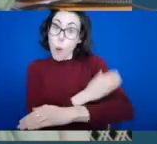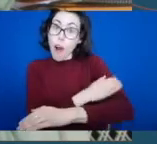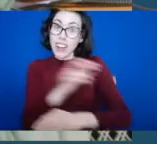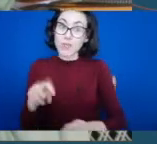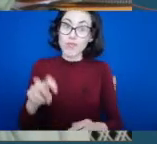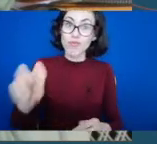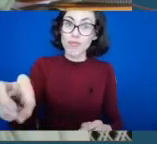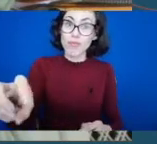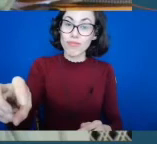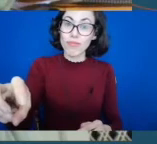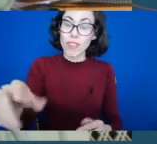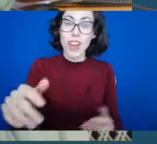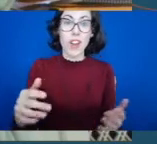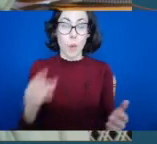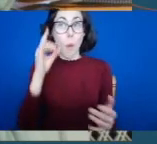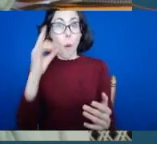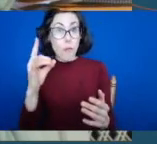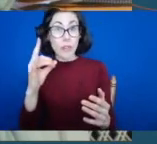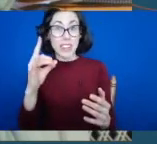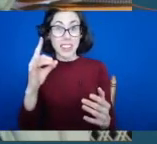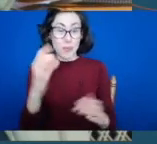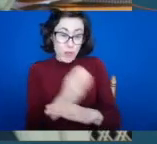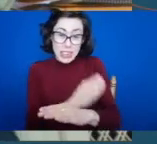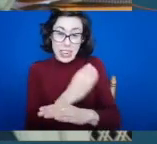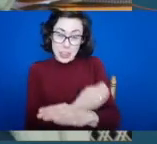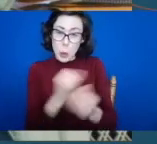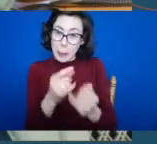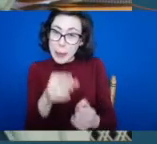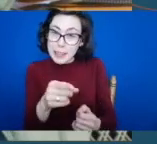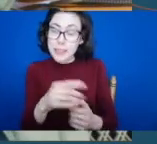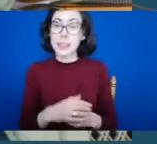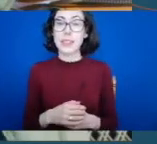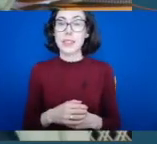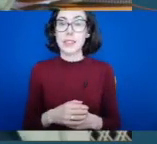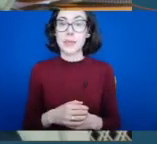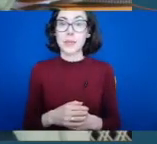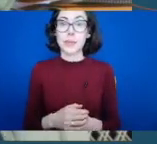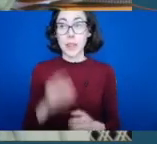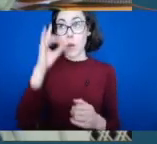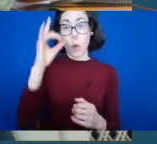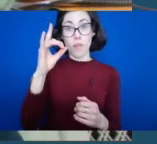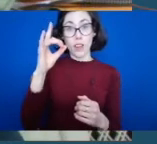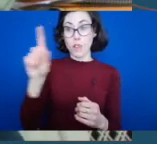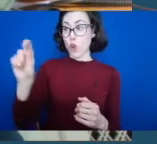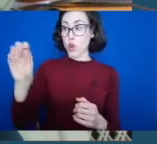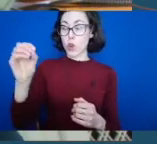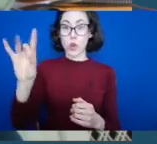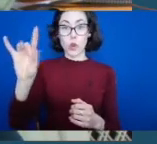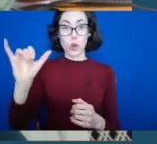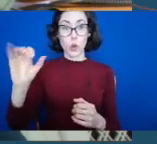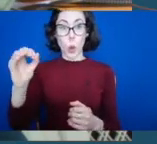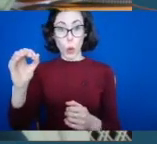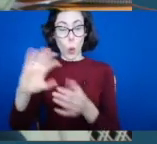changes and see an improvement. But I'm hopeful that with the Tokyo Olympic and Paralympic Games postponed, next year will be